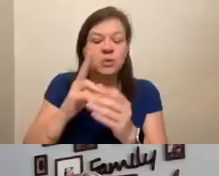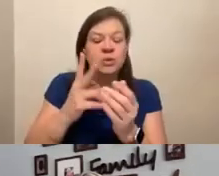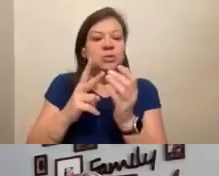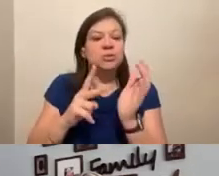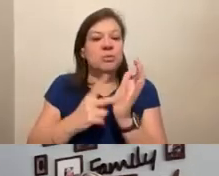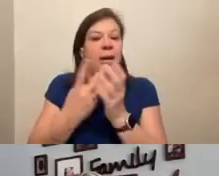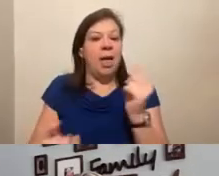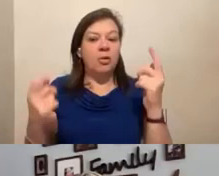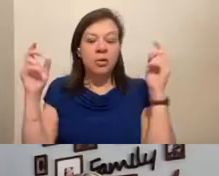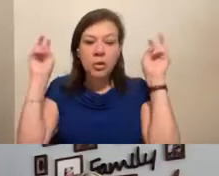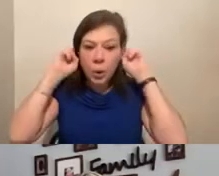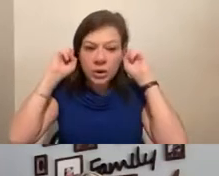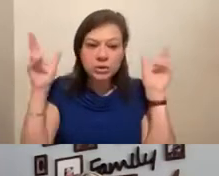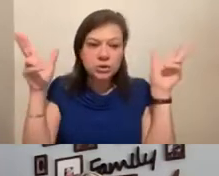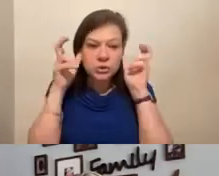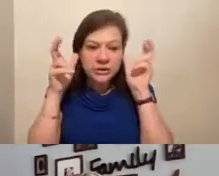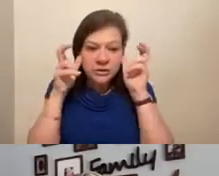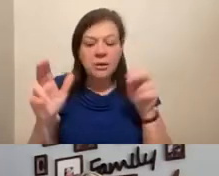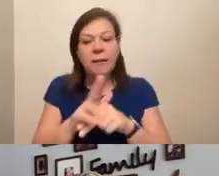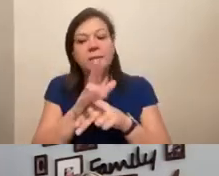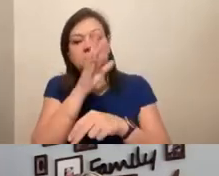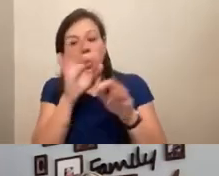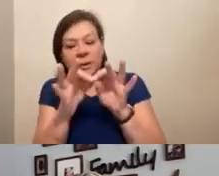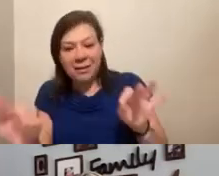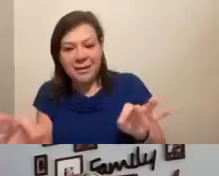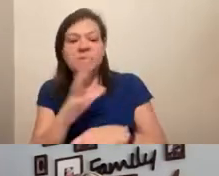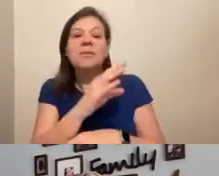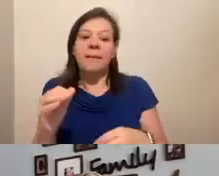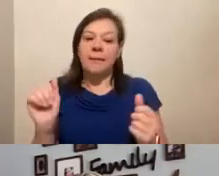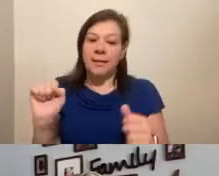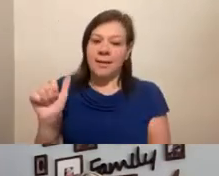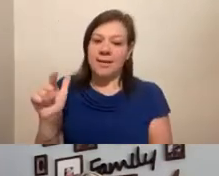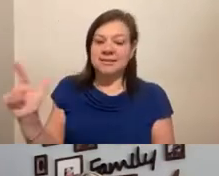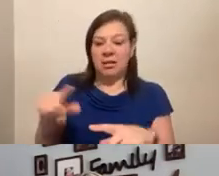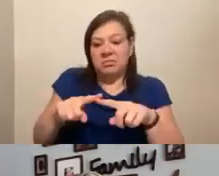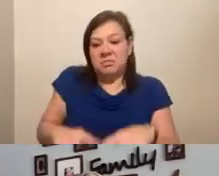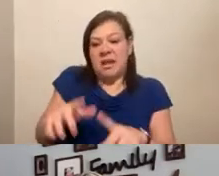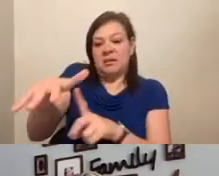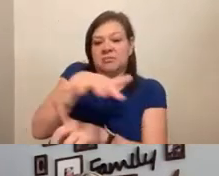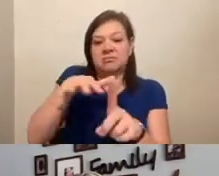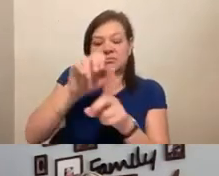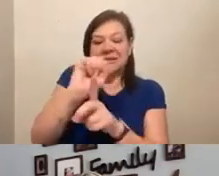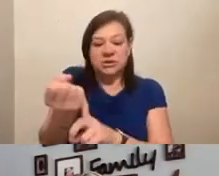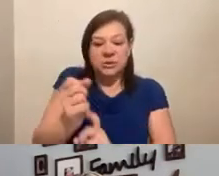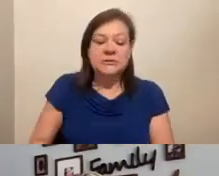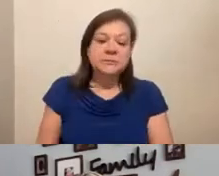implants to hear. I use spoken language as well as ASL, depending on the situation that I'm in.